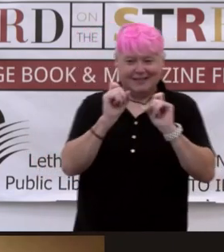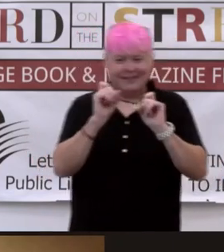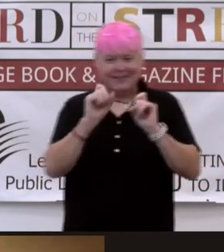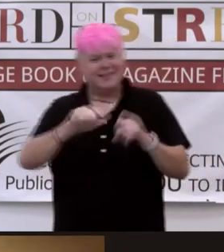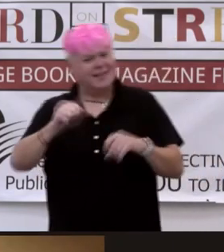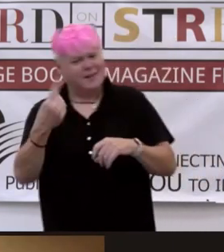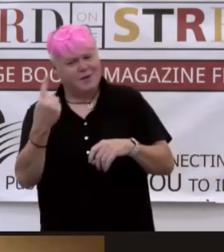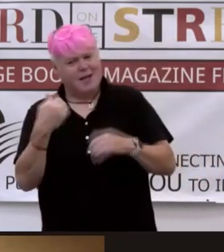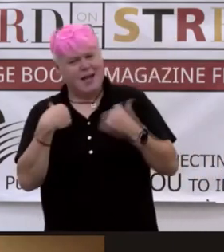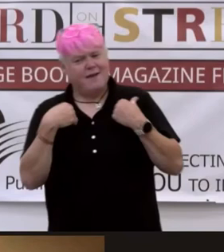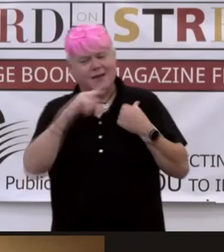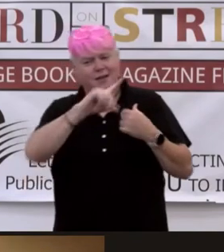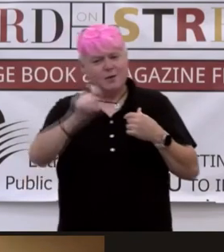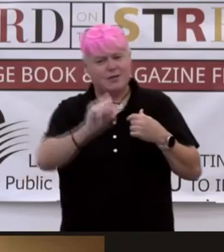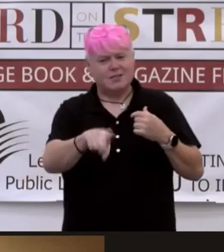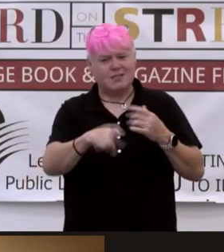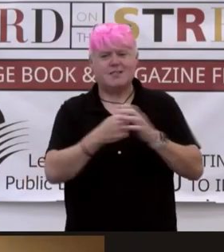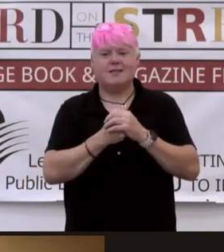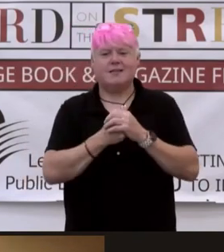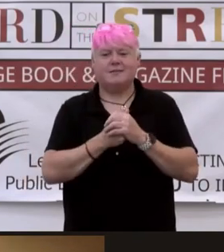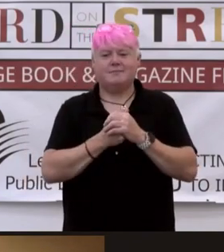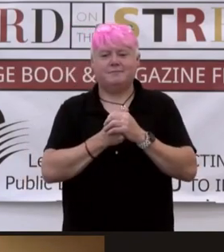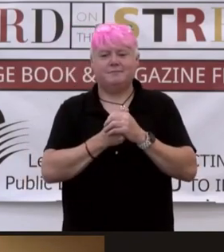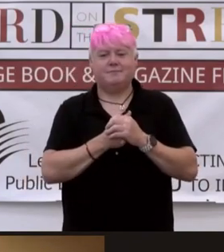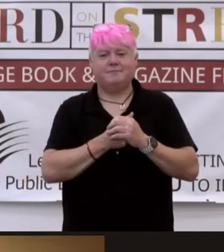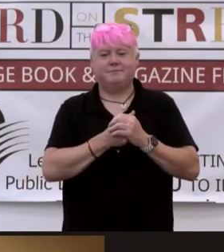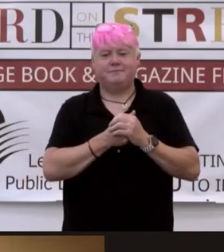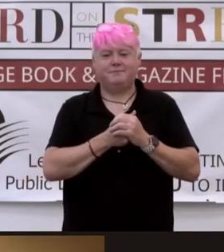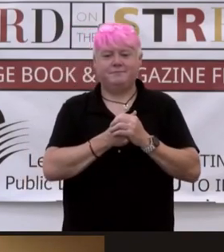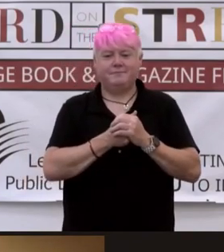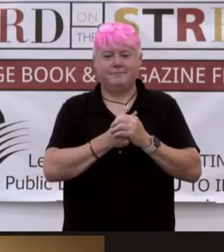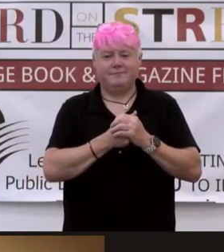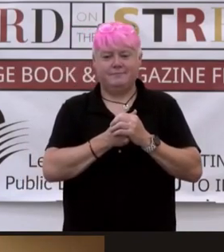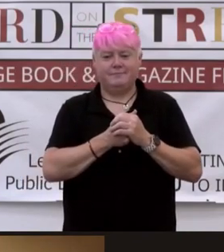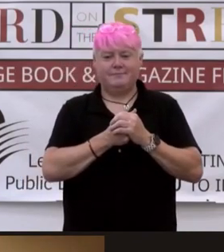any, oops, knocking papers everywhere. Does anyone have any questions from Nafisa?